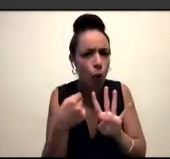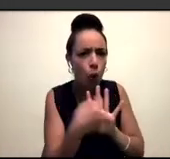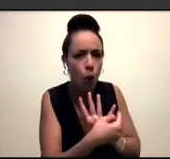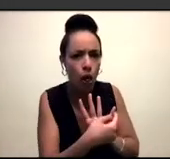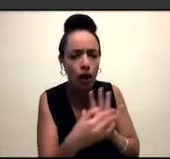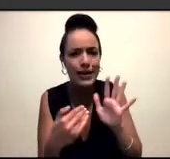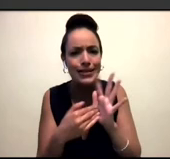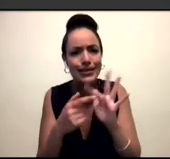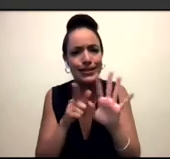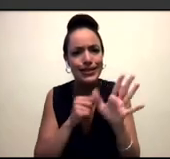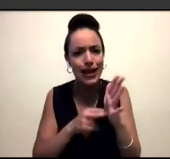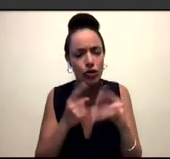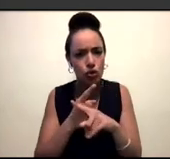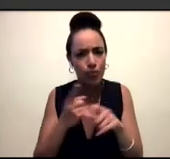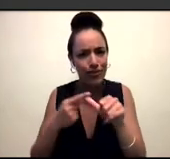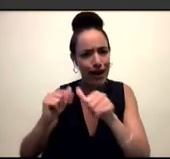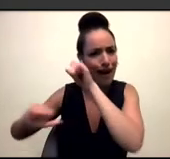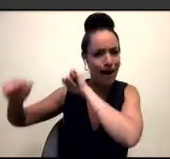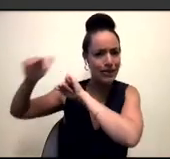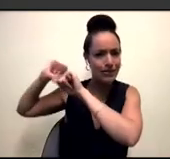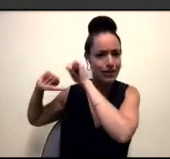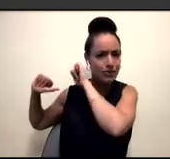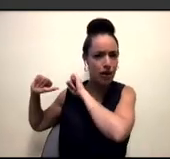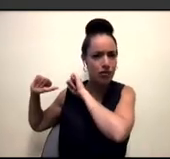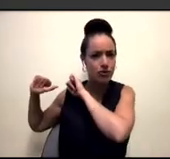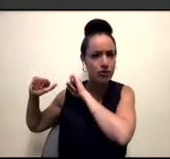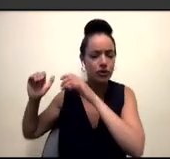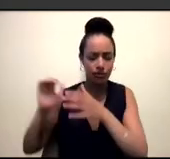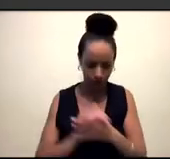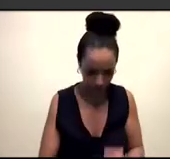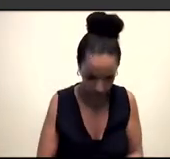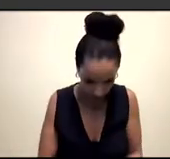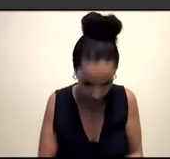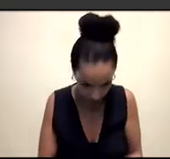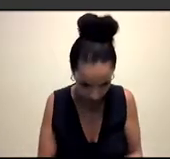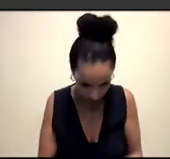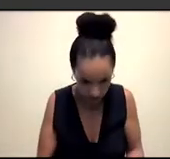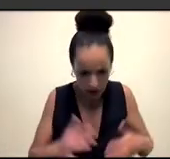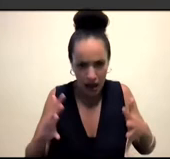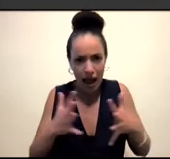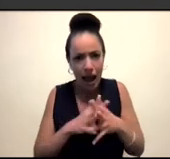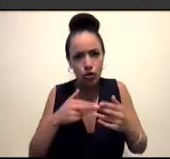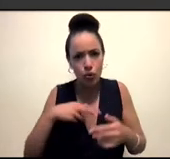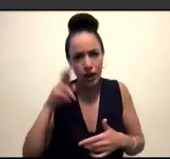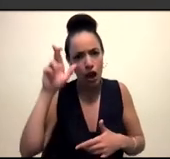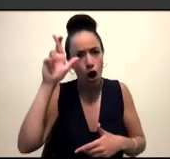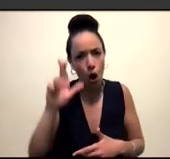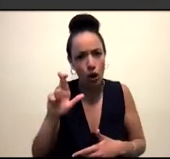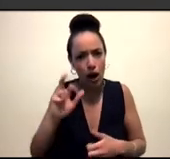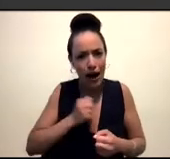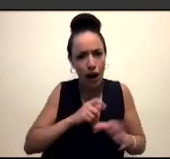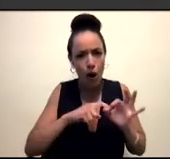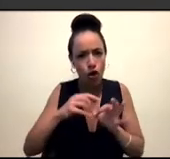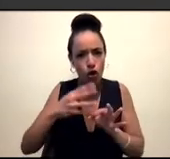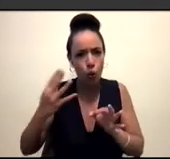ancestors, and a question, I suppose, of how do we honour our queer and trans ancestors, and